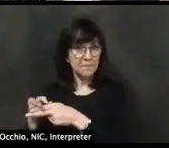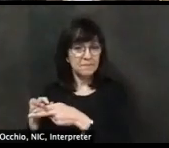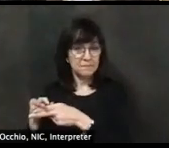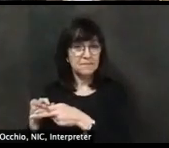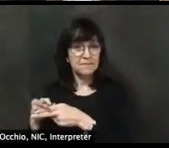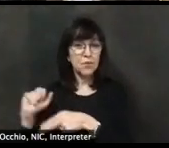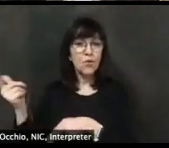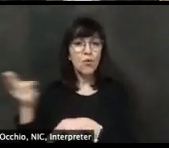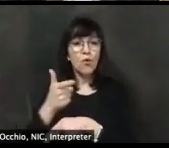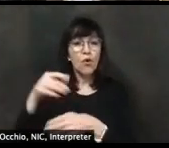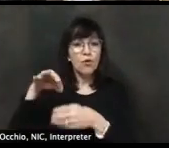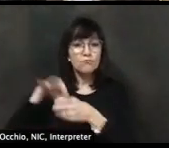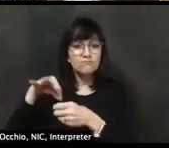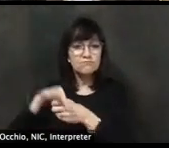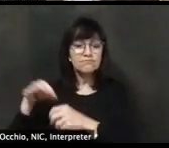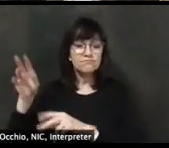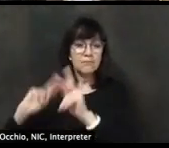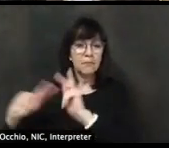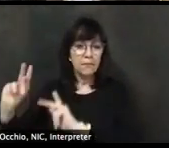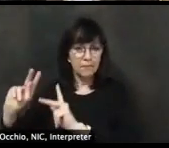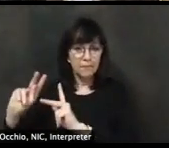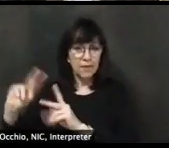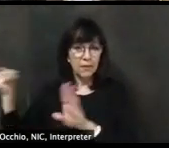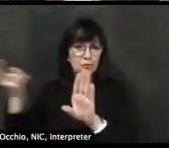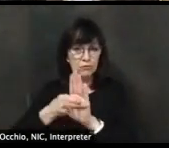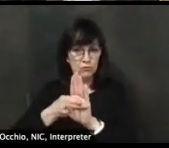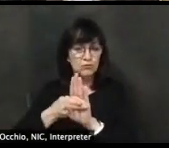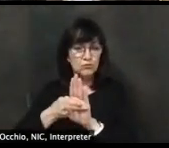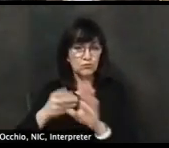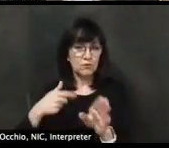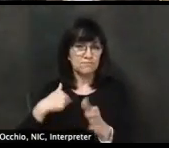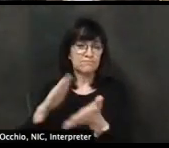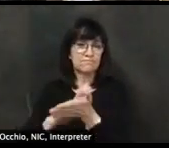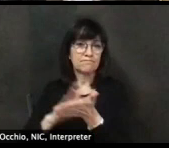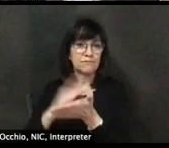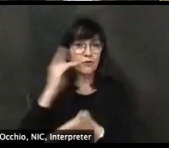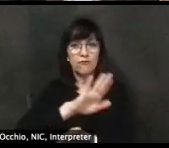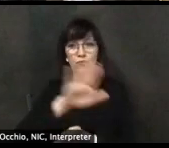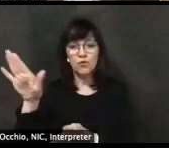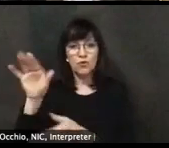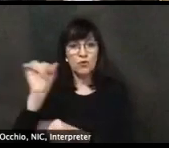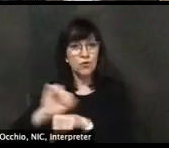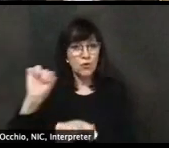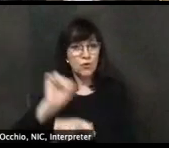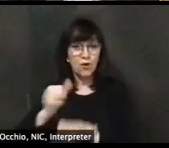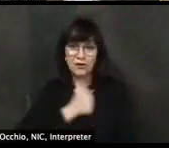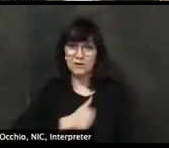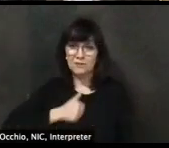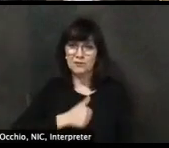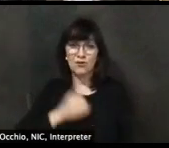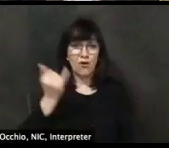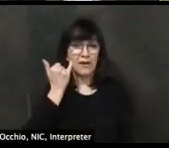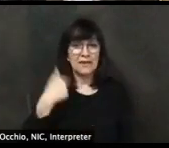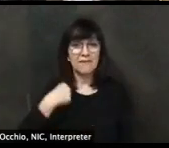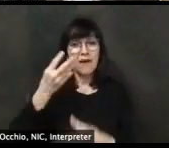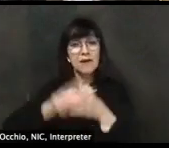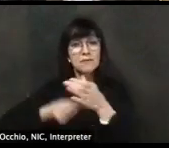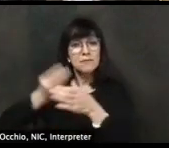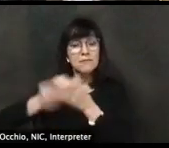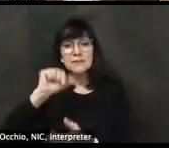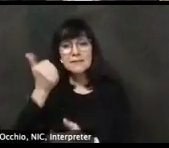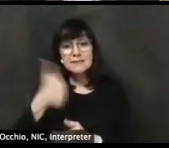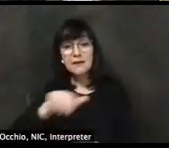Hensley, Ramon, and Spiegelman. I apologize if I missed anyone who else signed on. And many of our local